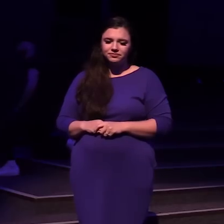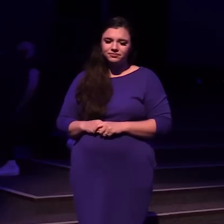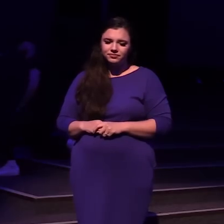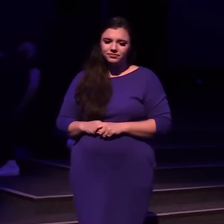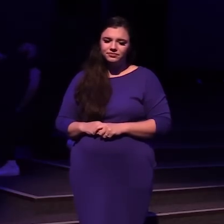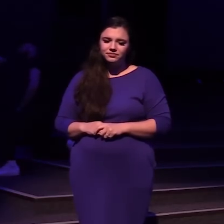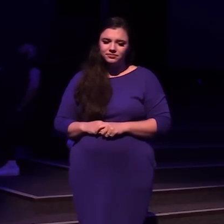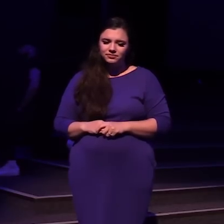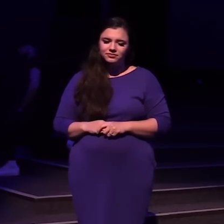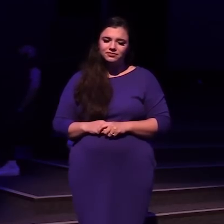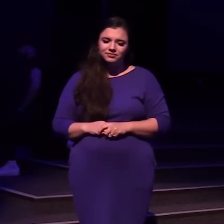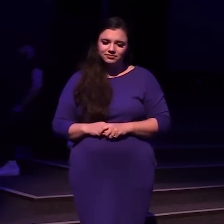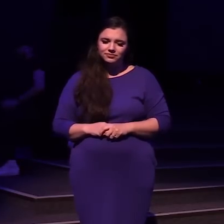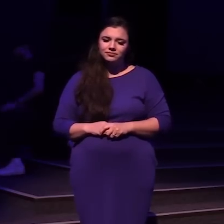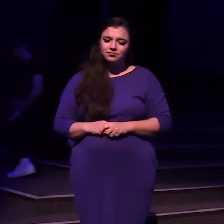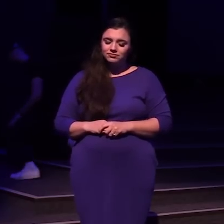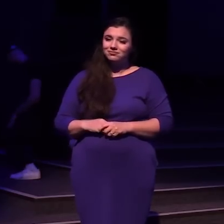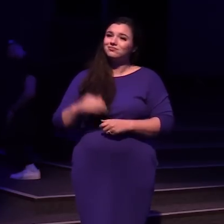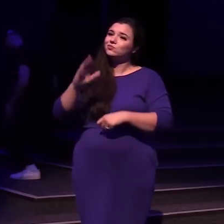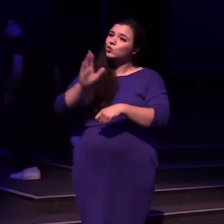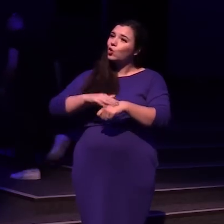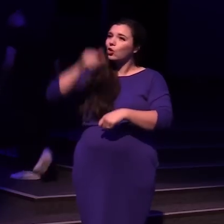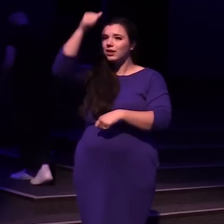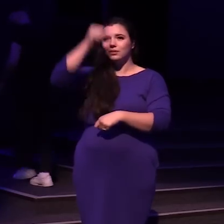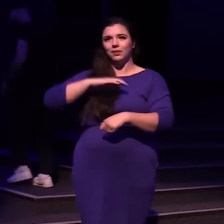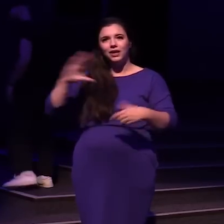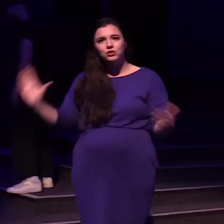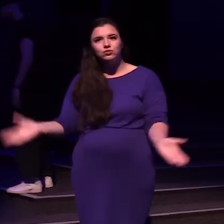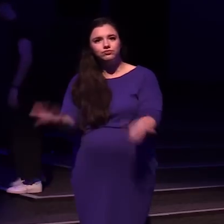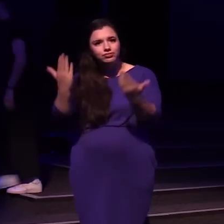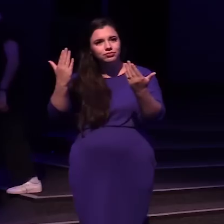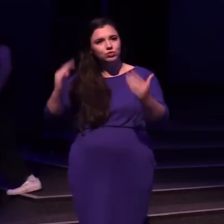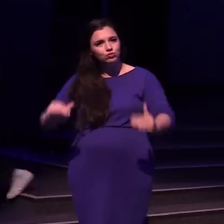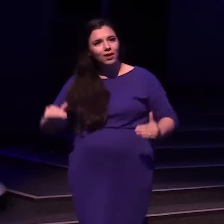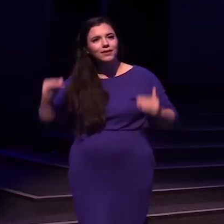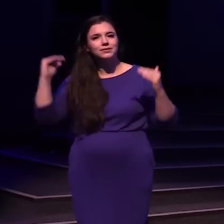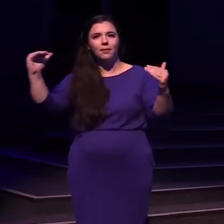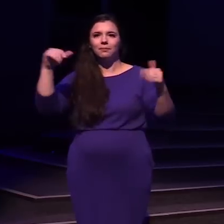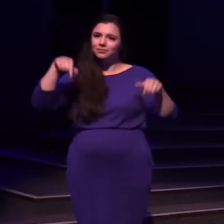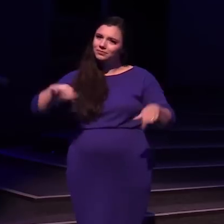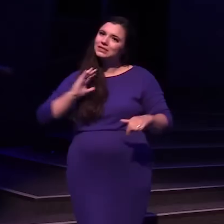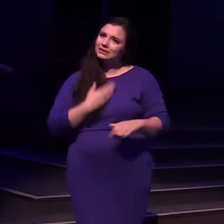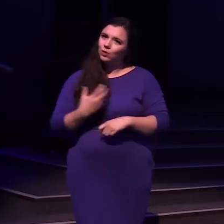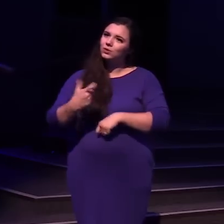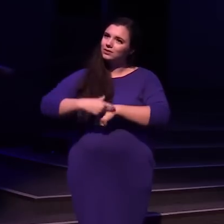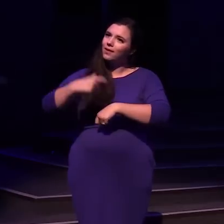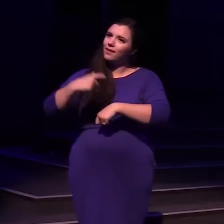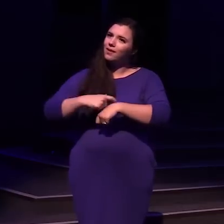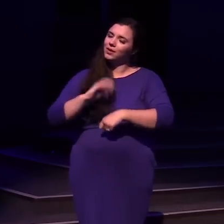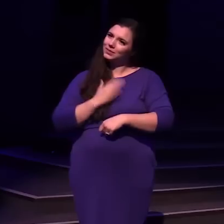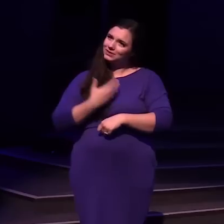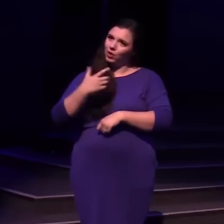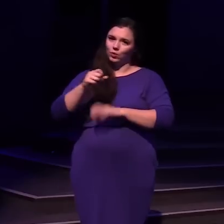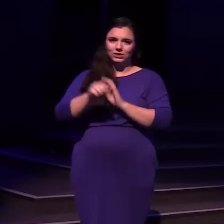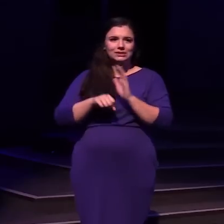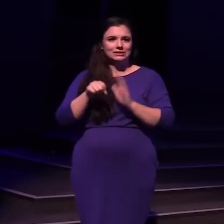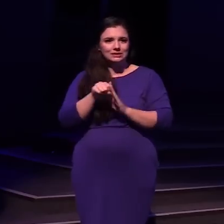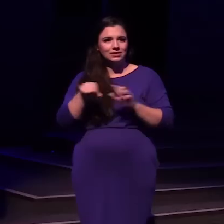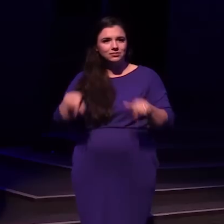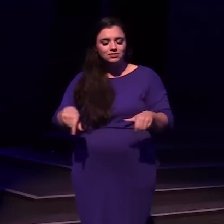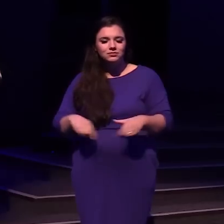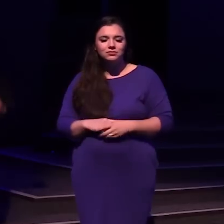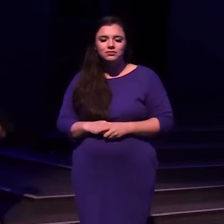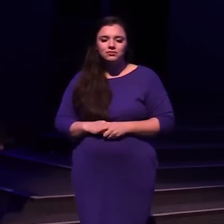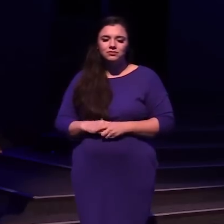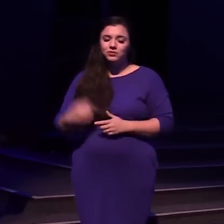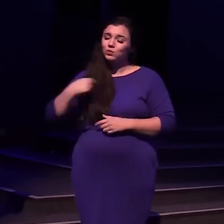You're calling your men to rise up This is our time It's our season We're your